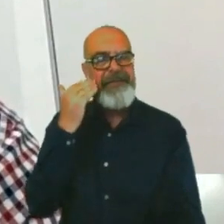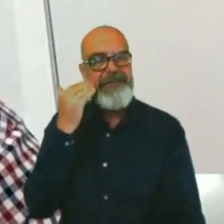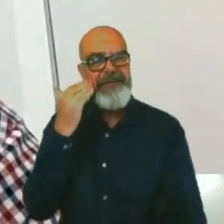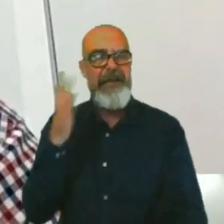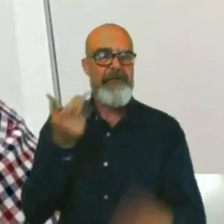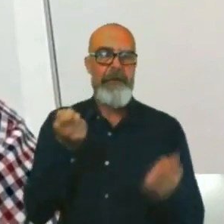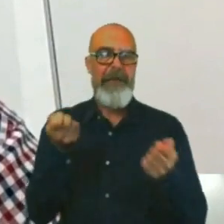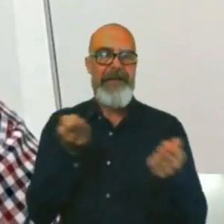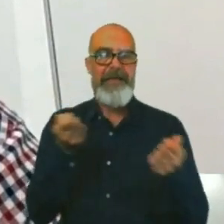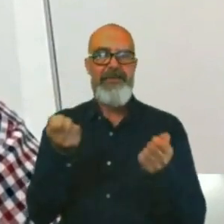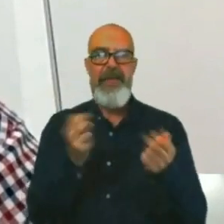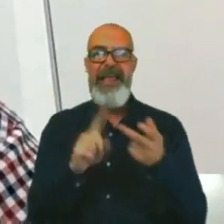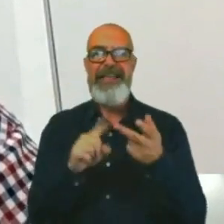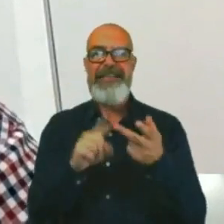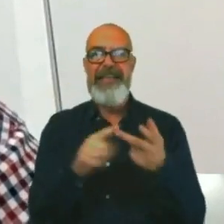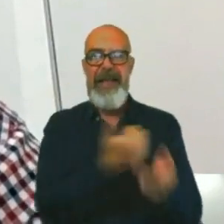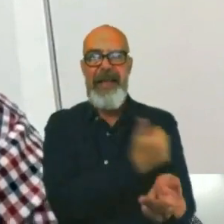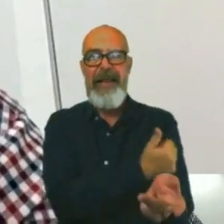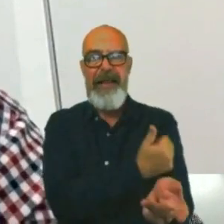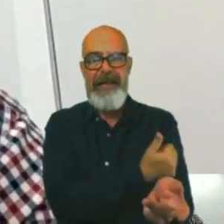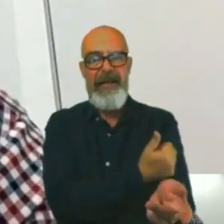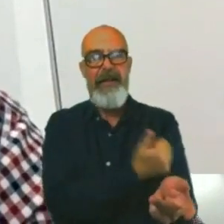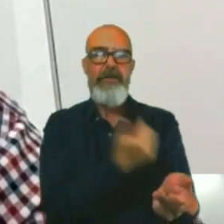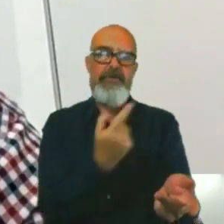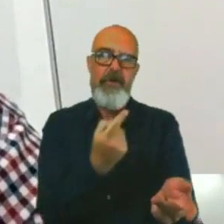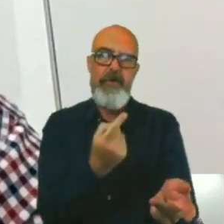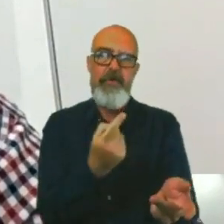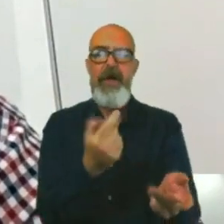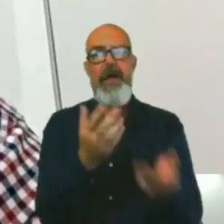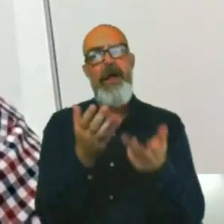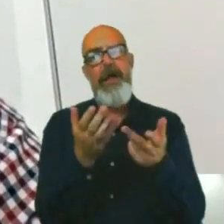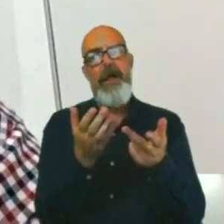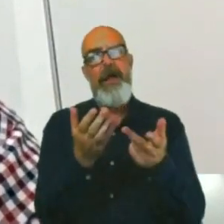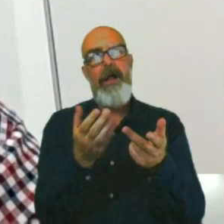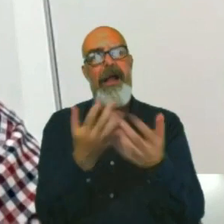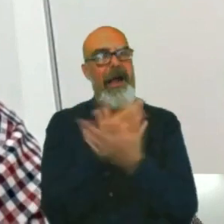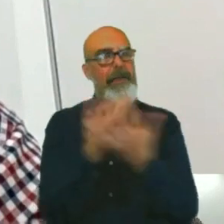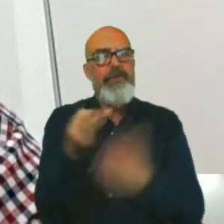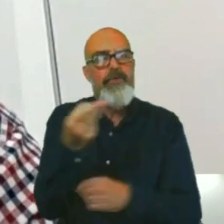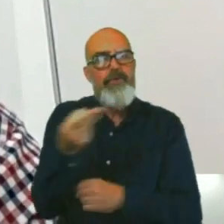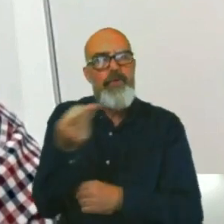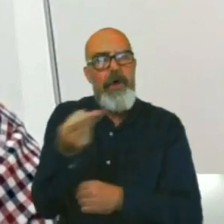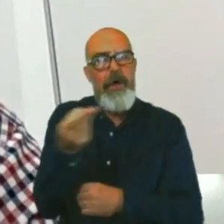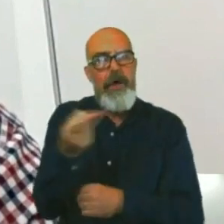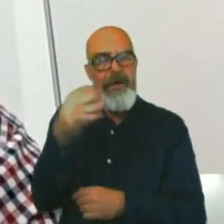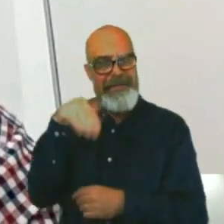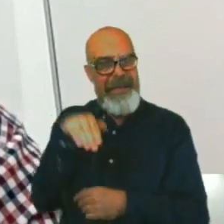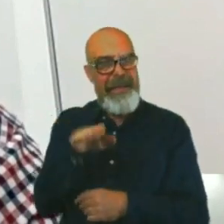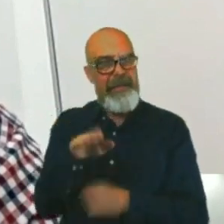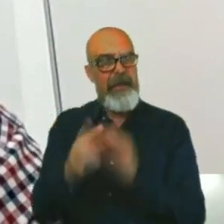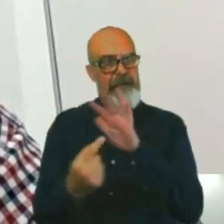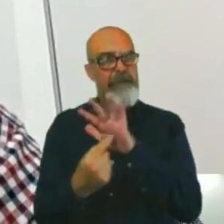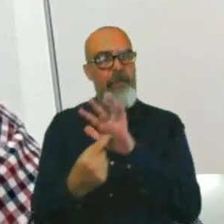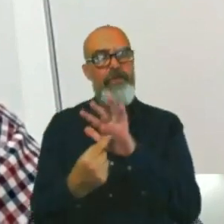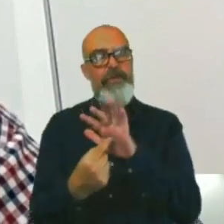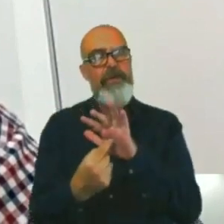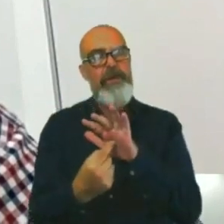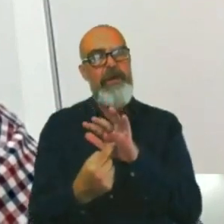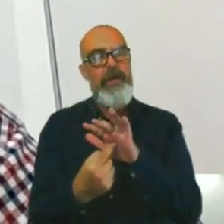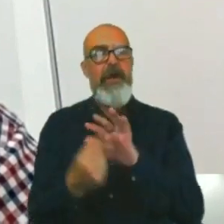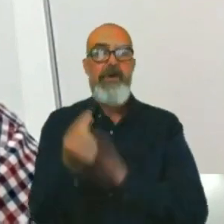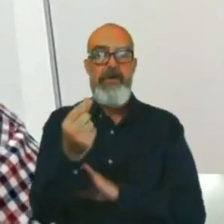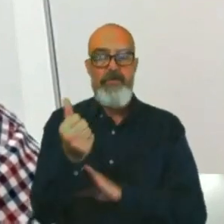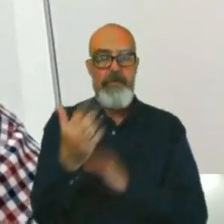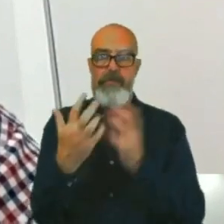insulin. So the amount of sugar in their body, put simply. And you can get some machines that